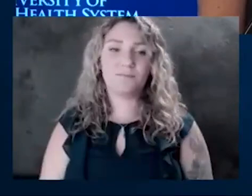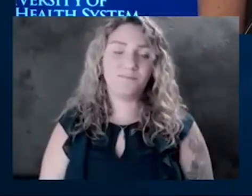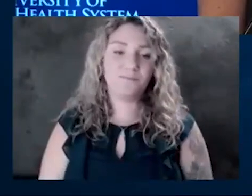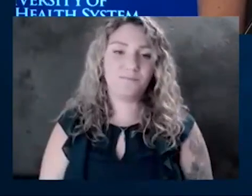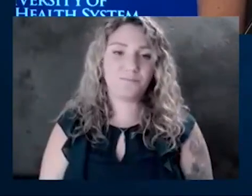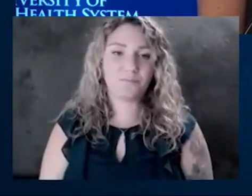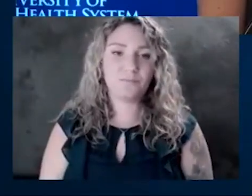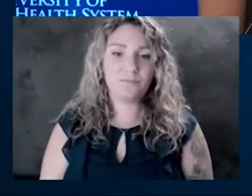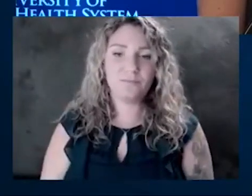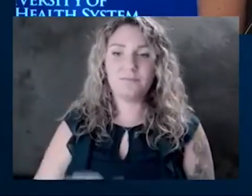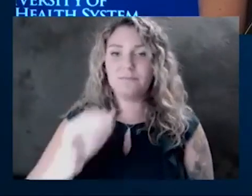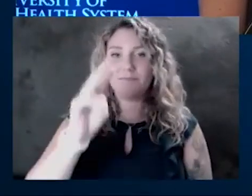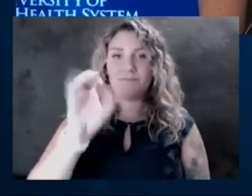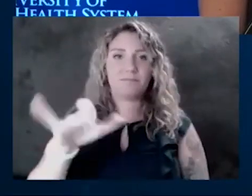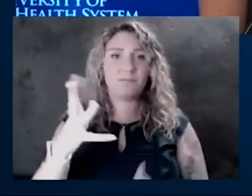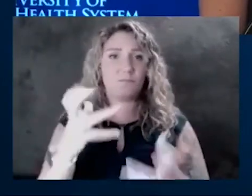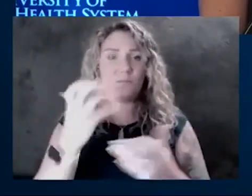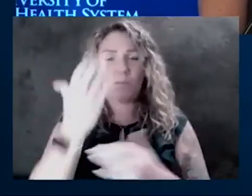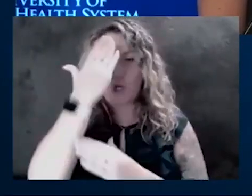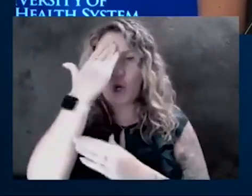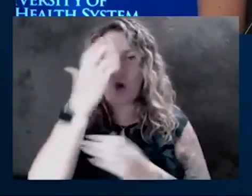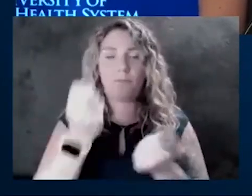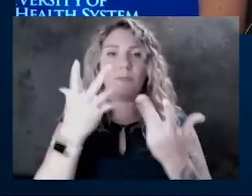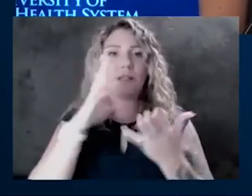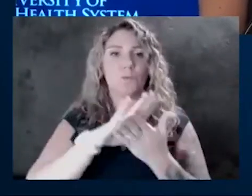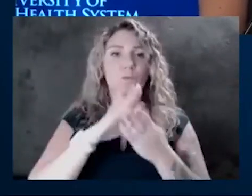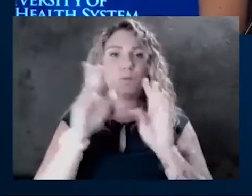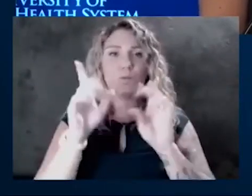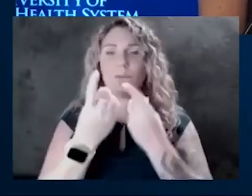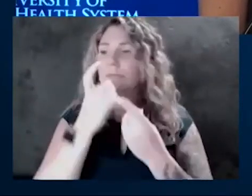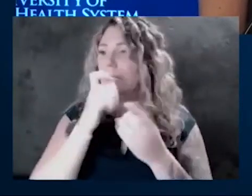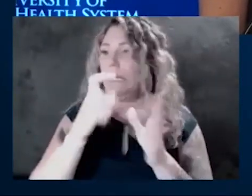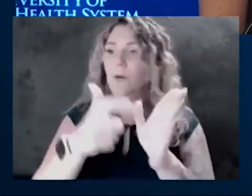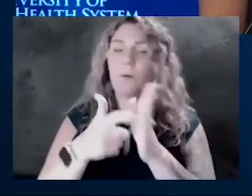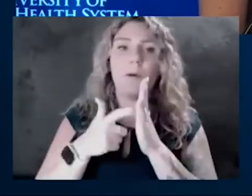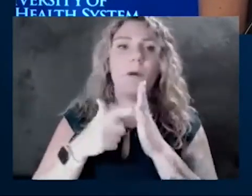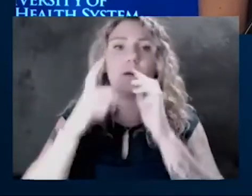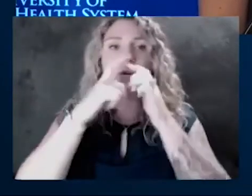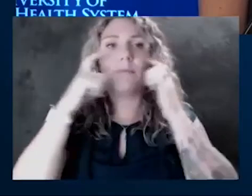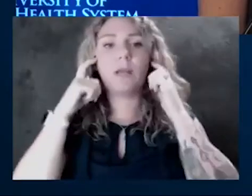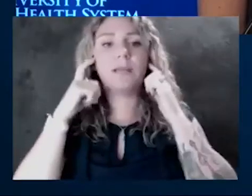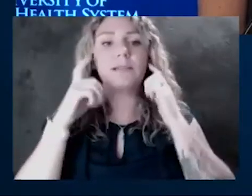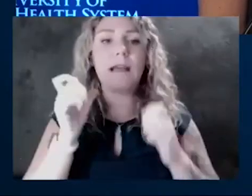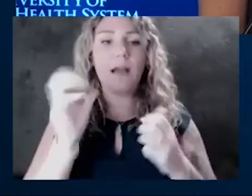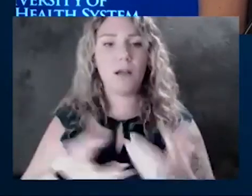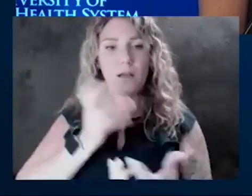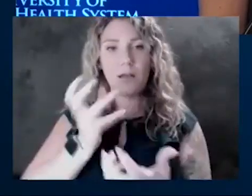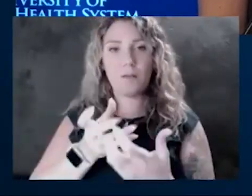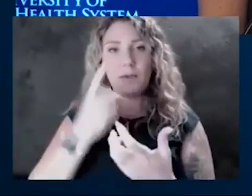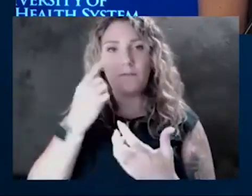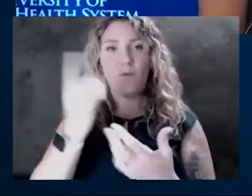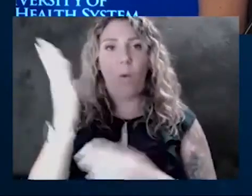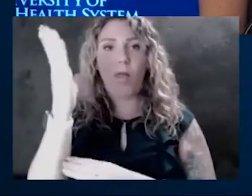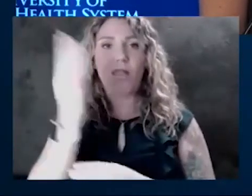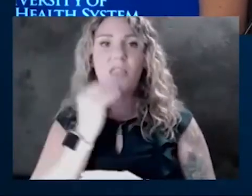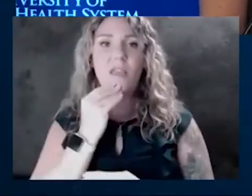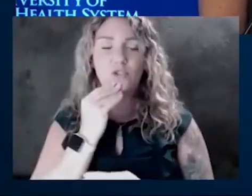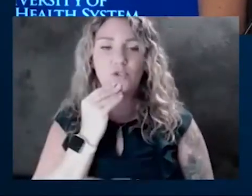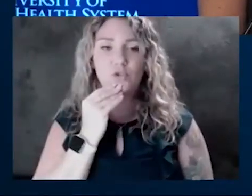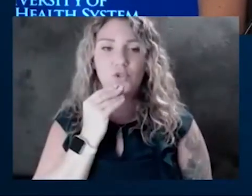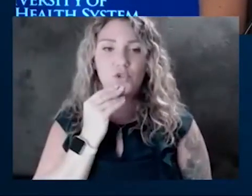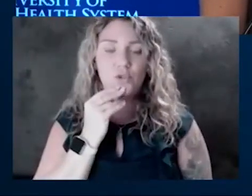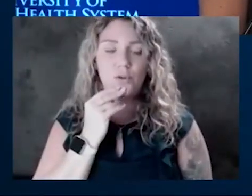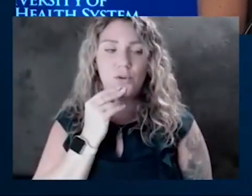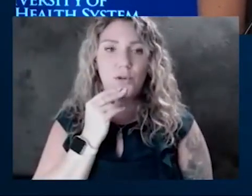many districts who are not requiring masks are not making accommodations for lunch. Students will be unmasked and not